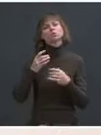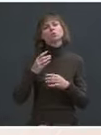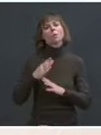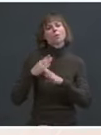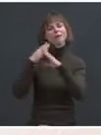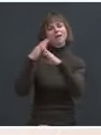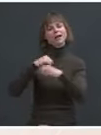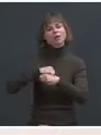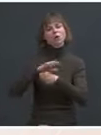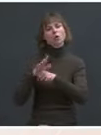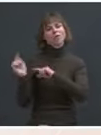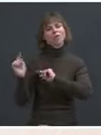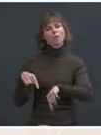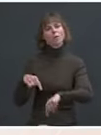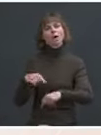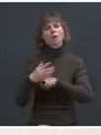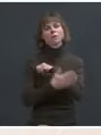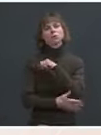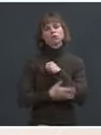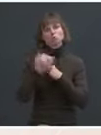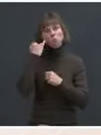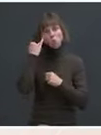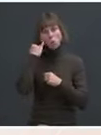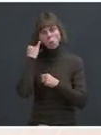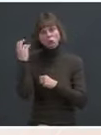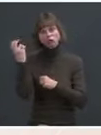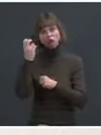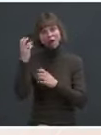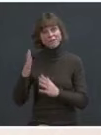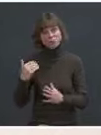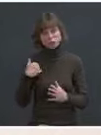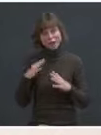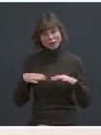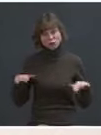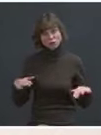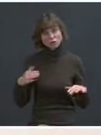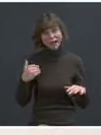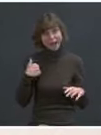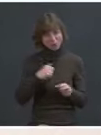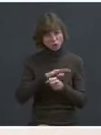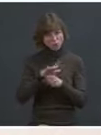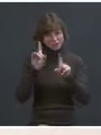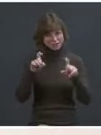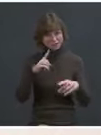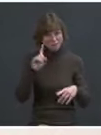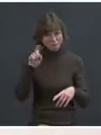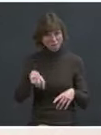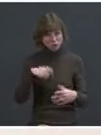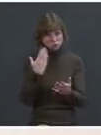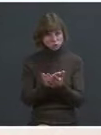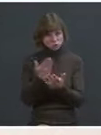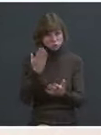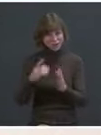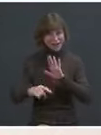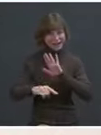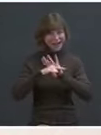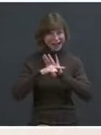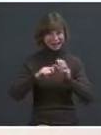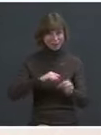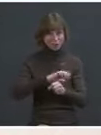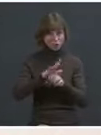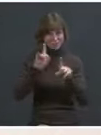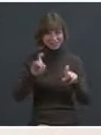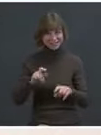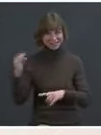travelers have to show a negative COVID test, proof of a negative COVID test, when they fly into the U.S. from any foreign